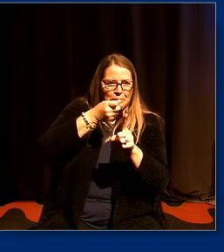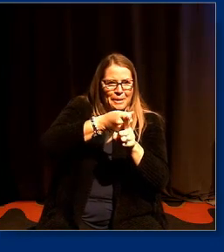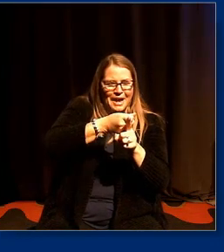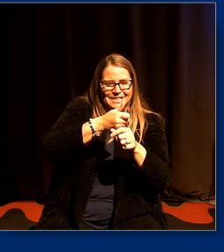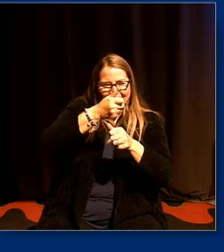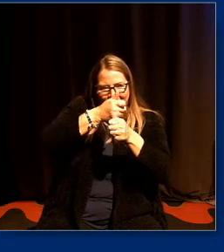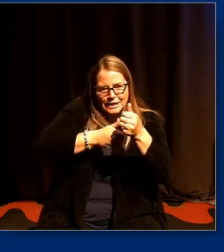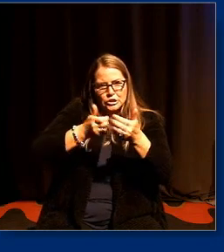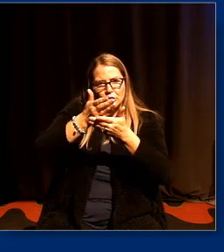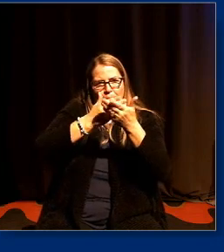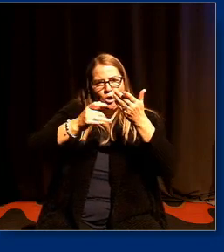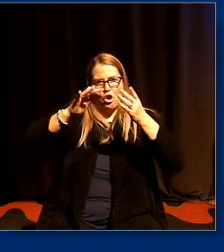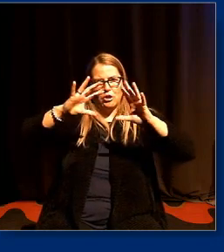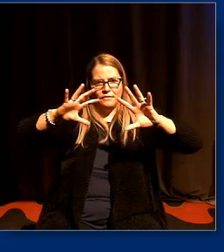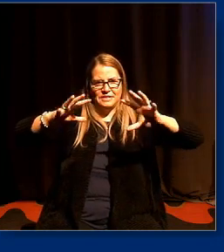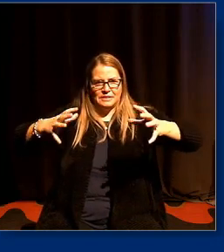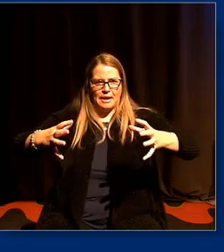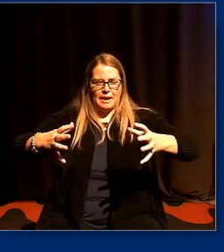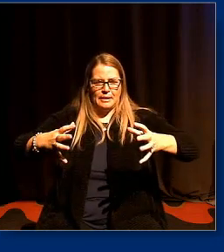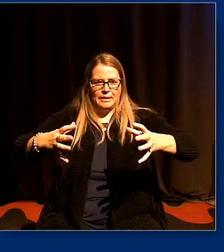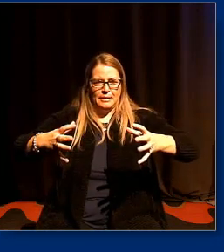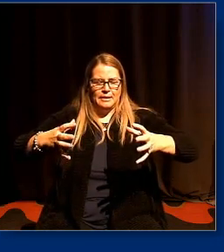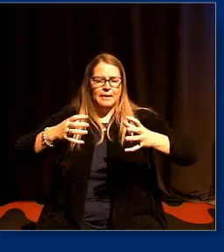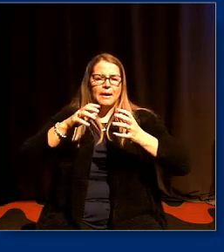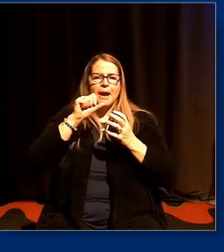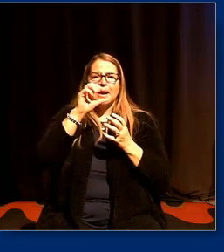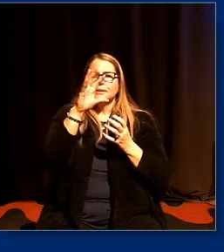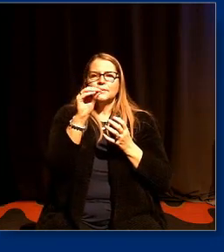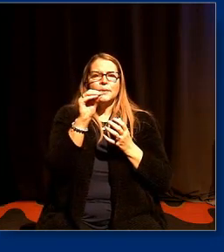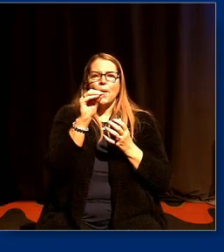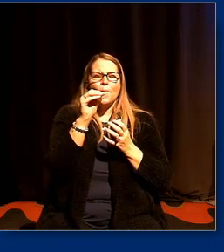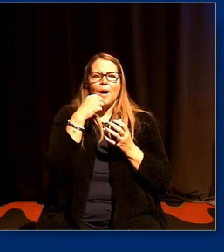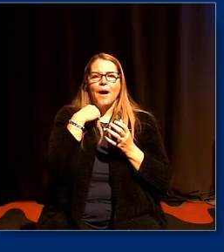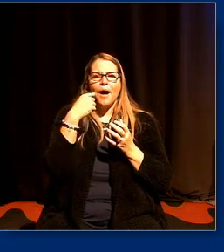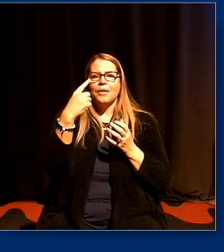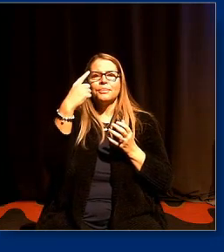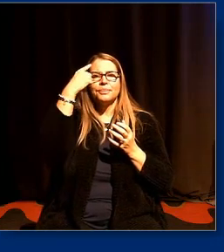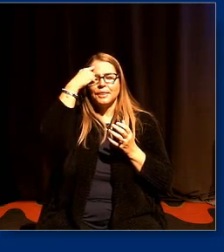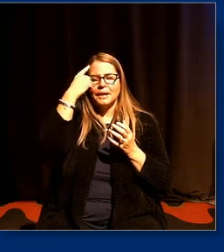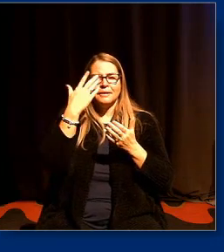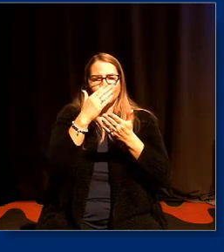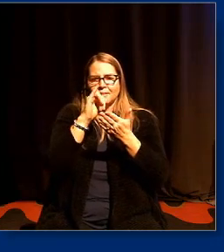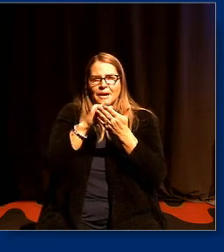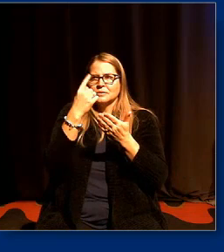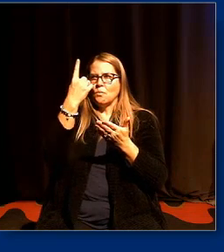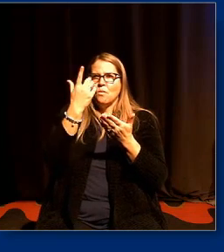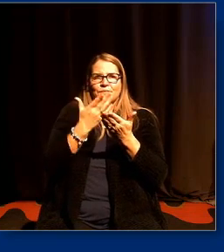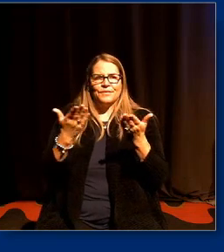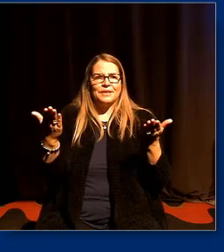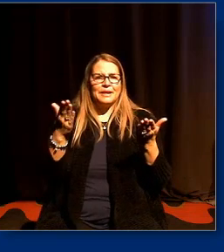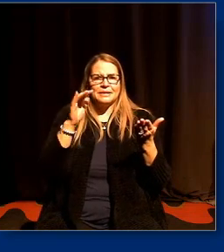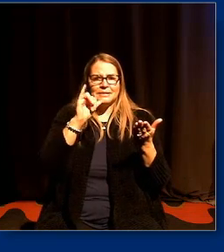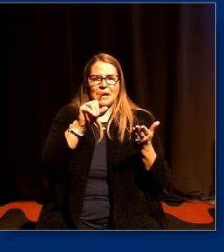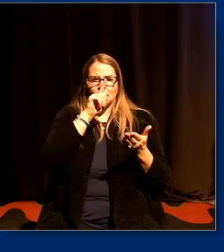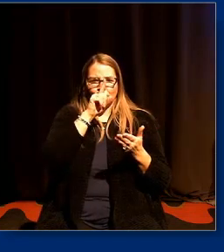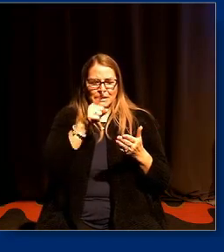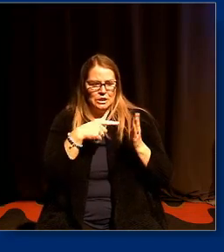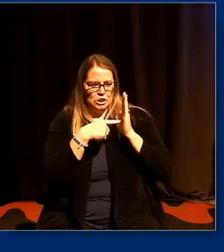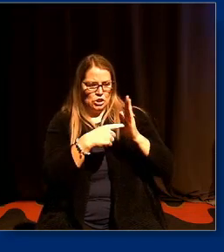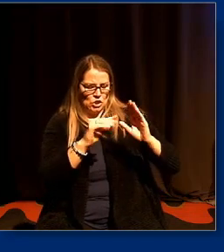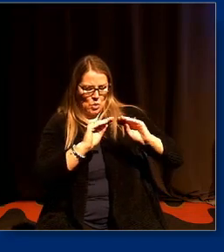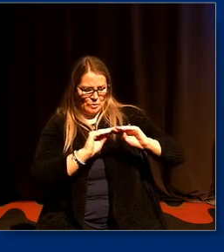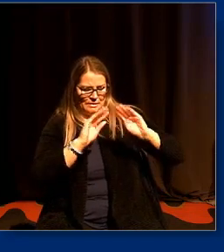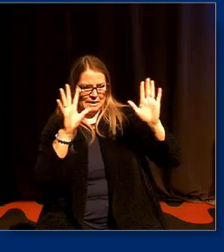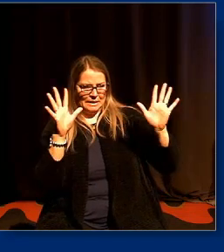society and so many of us are um and i think that's one of the things that that characterized the early